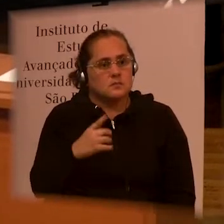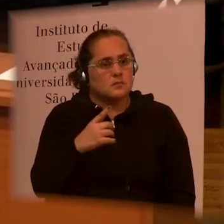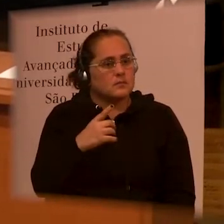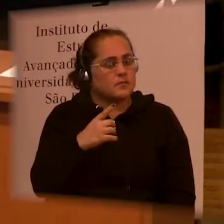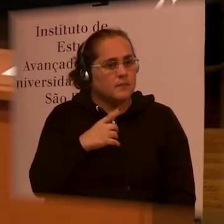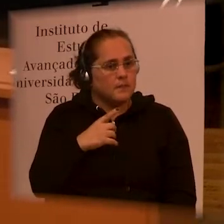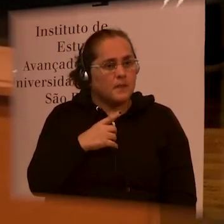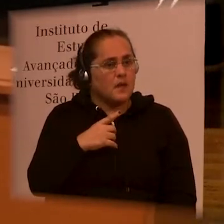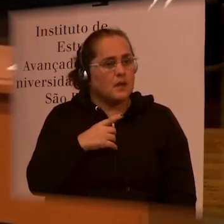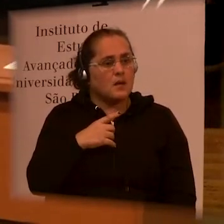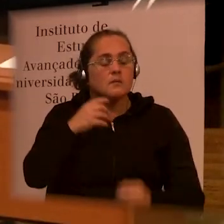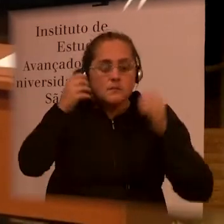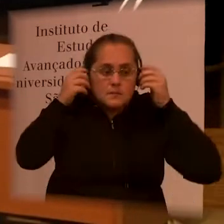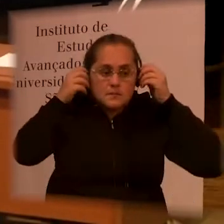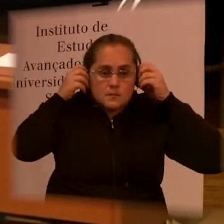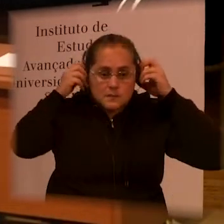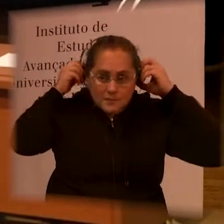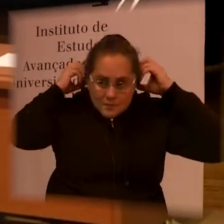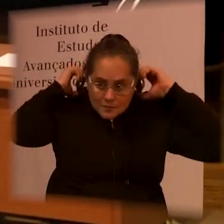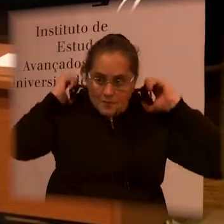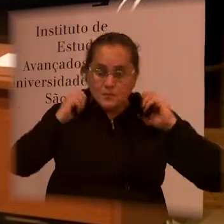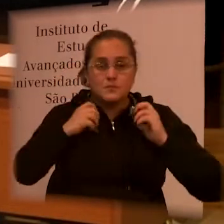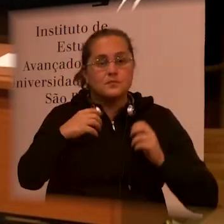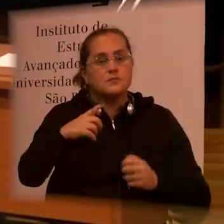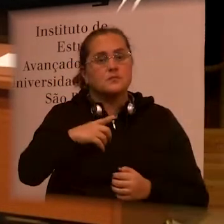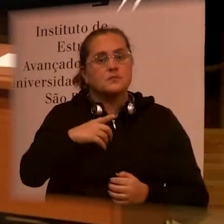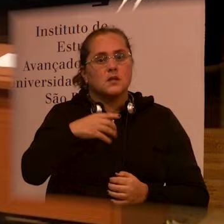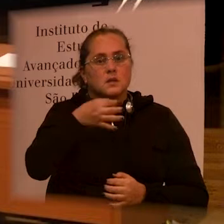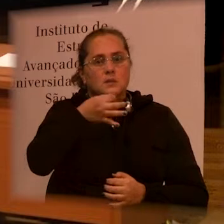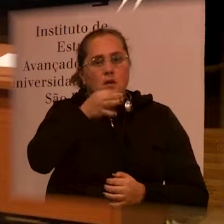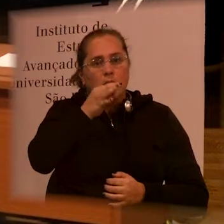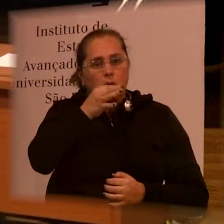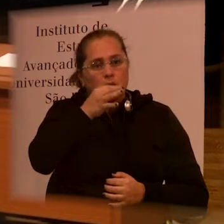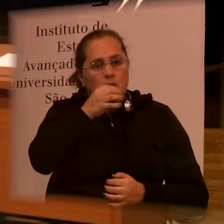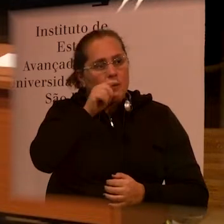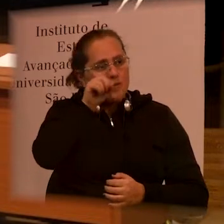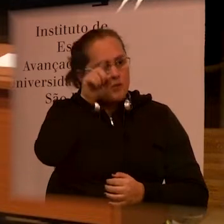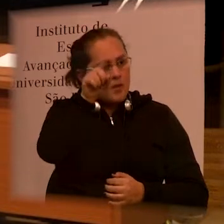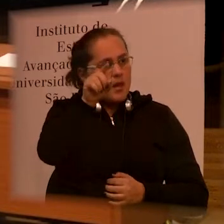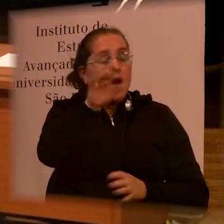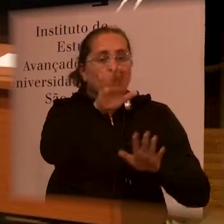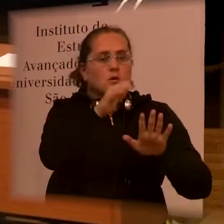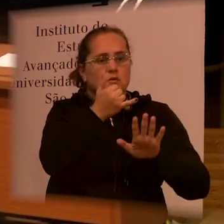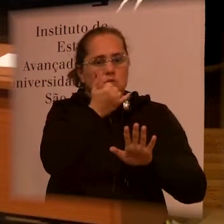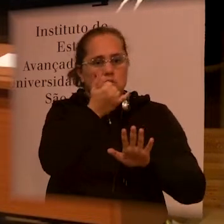Now we would like to have a coffee break. Oh, we have another question.